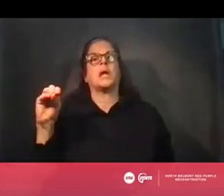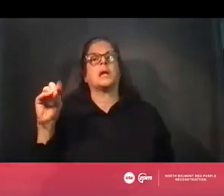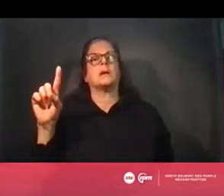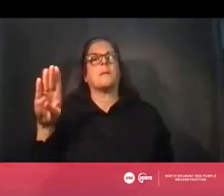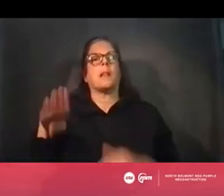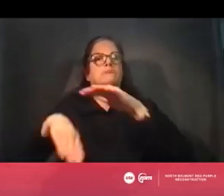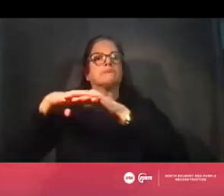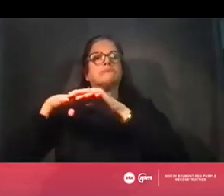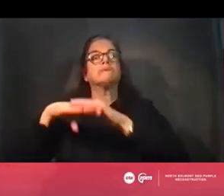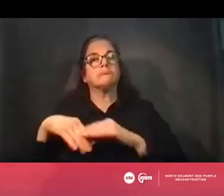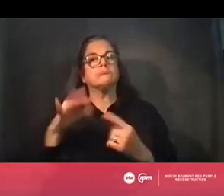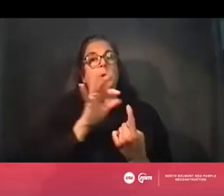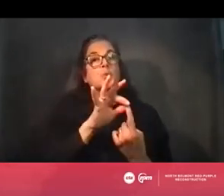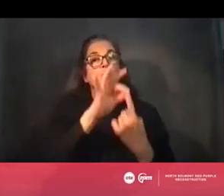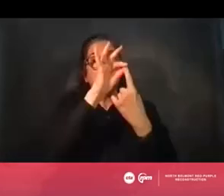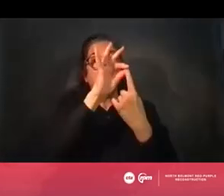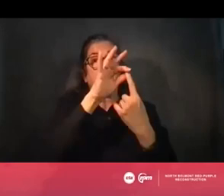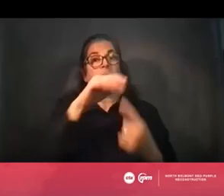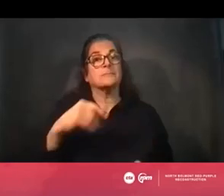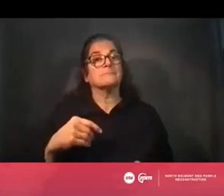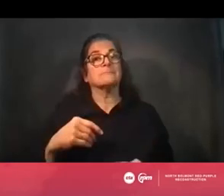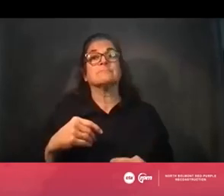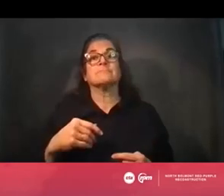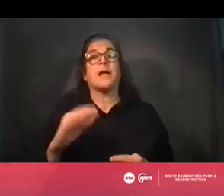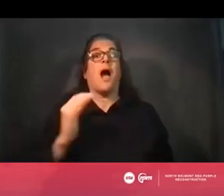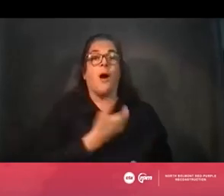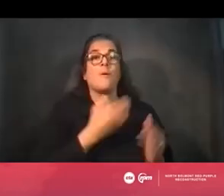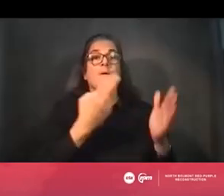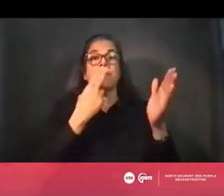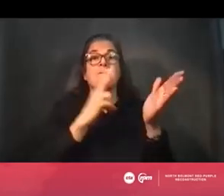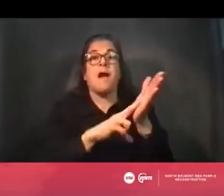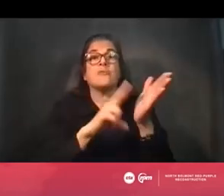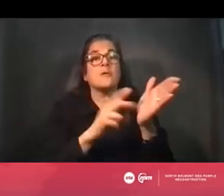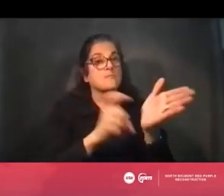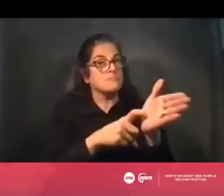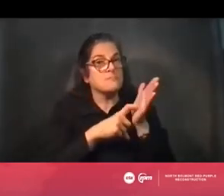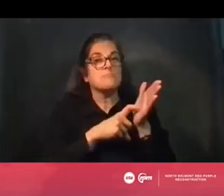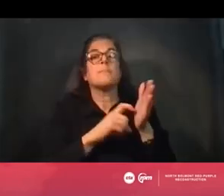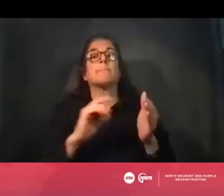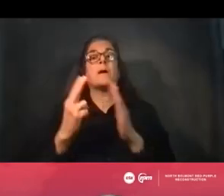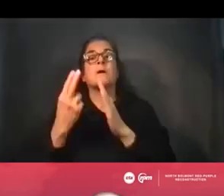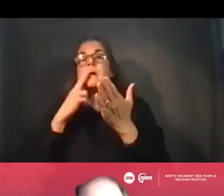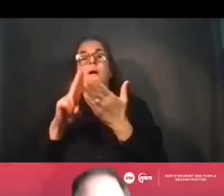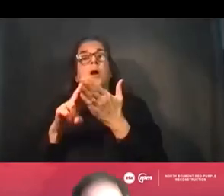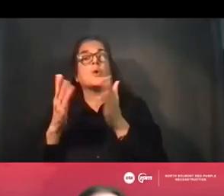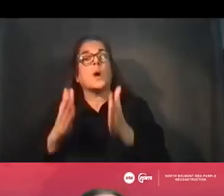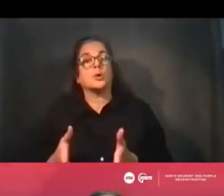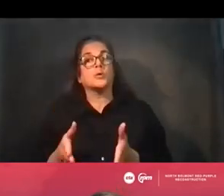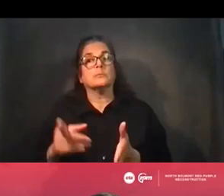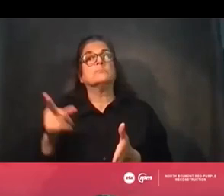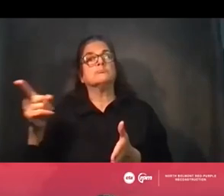unique requirement in our contract. The contractor has shown, I think, good innovation